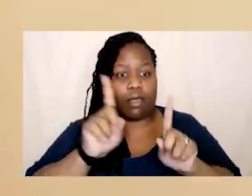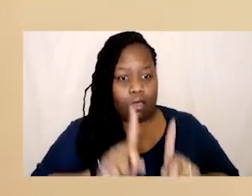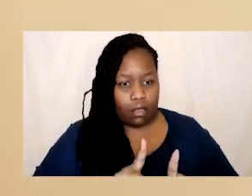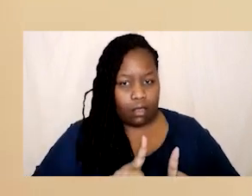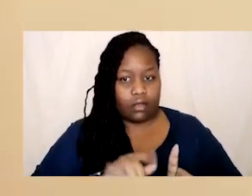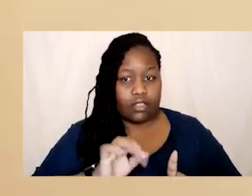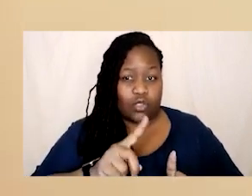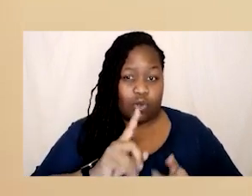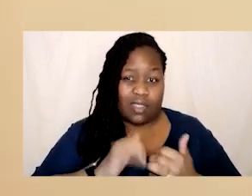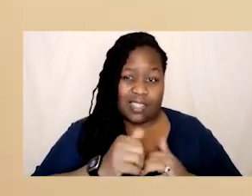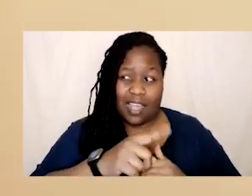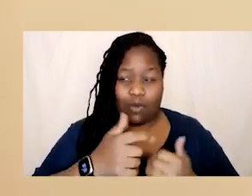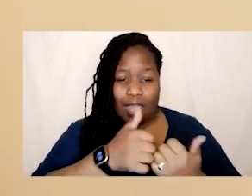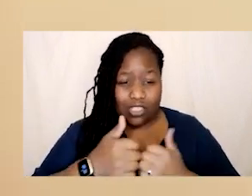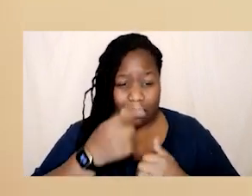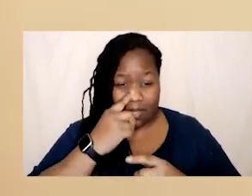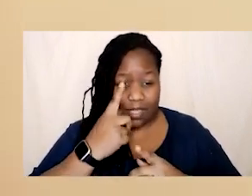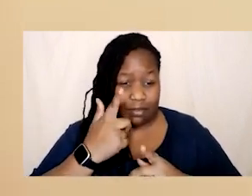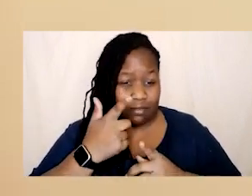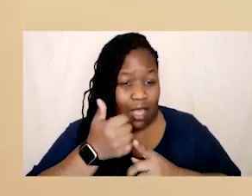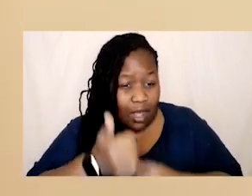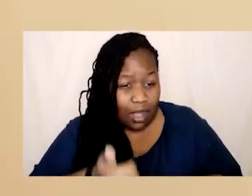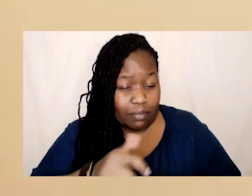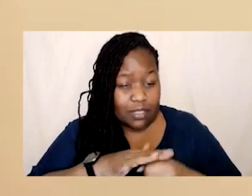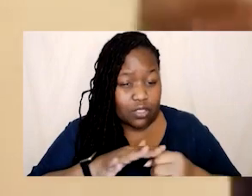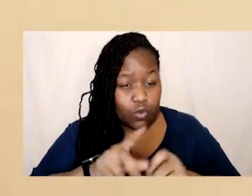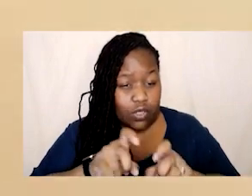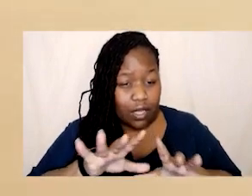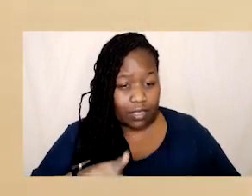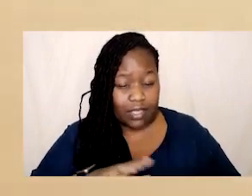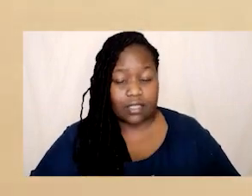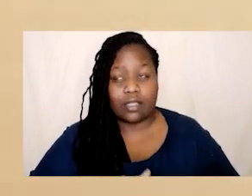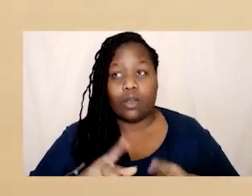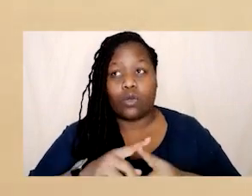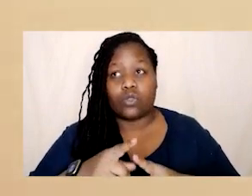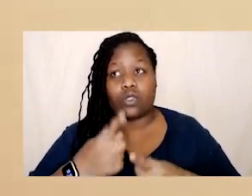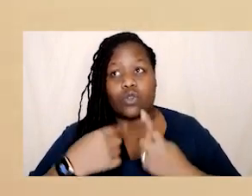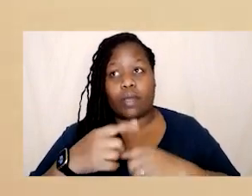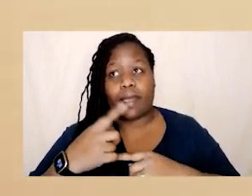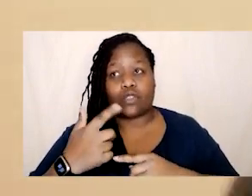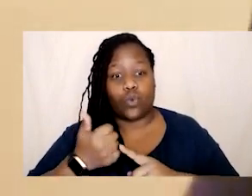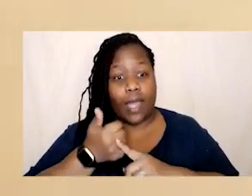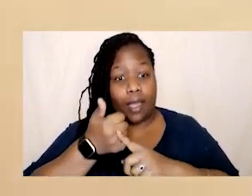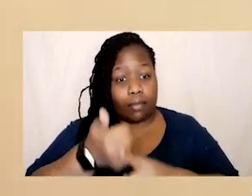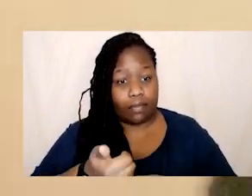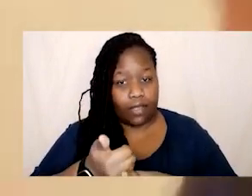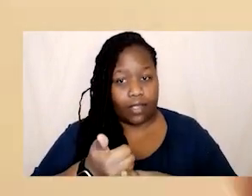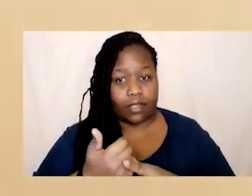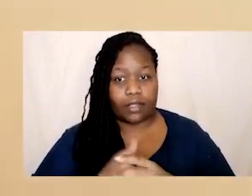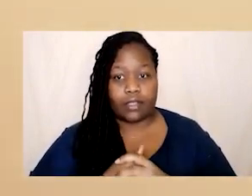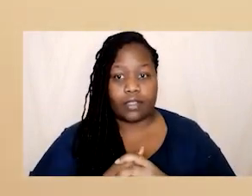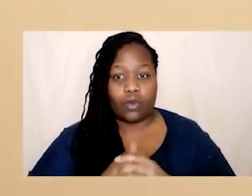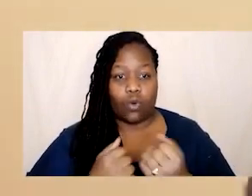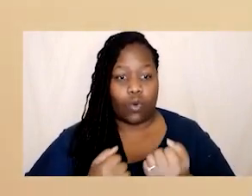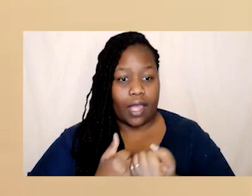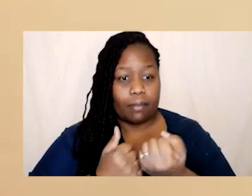the reporting if that individual wants to do so and i think it's about going back to the amplifying thing i really because i know we're talking as